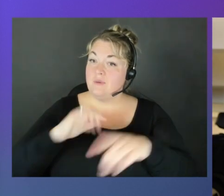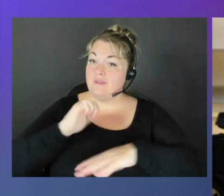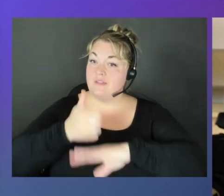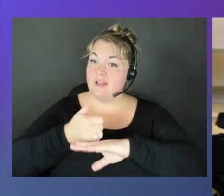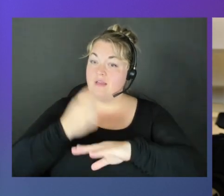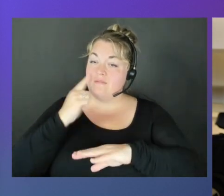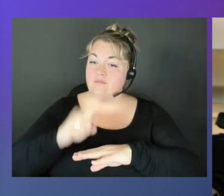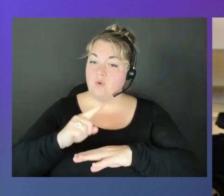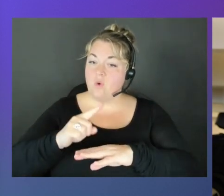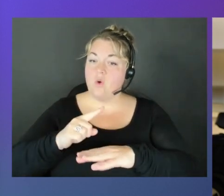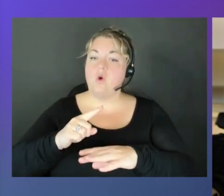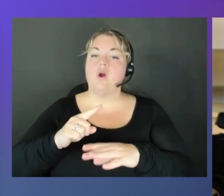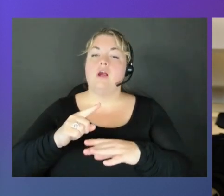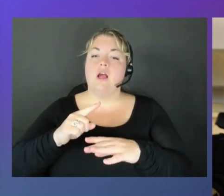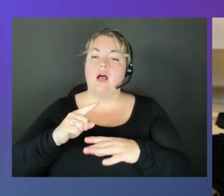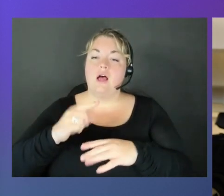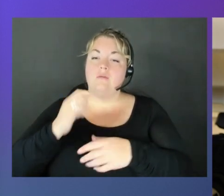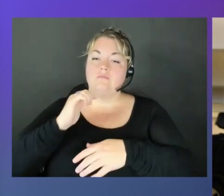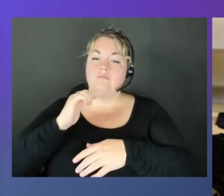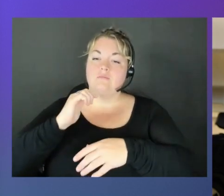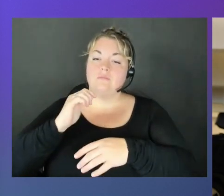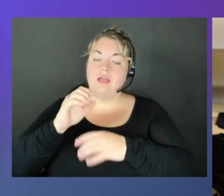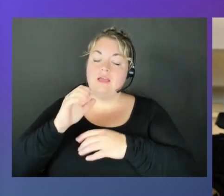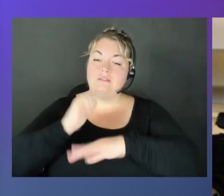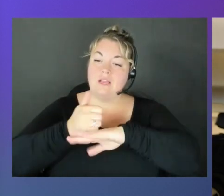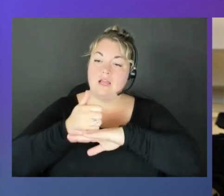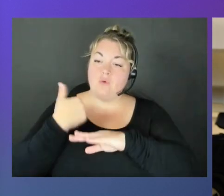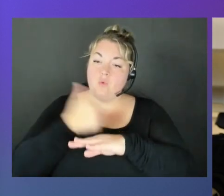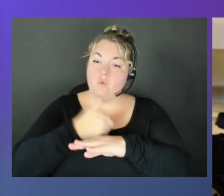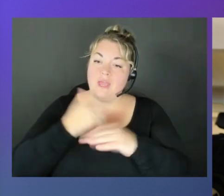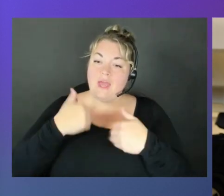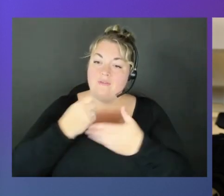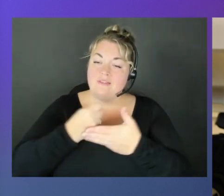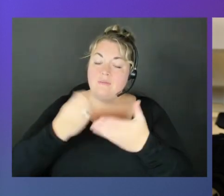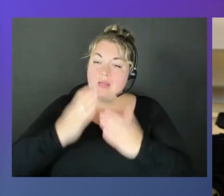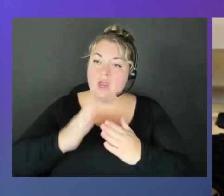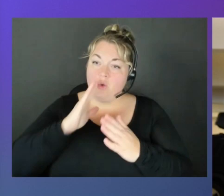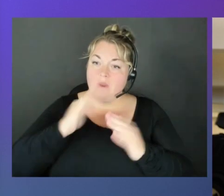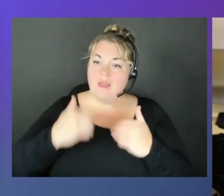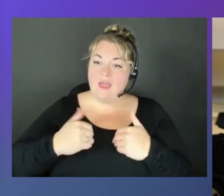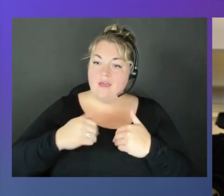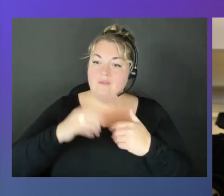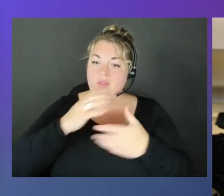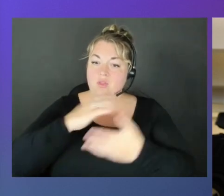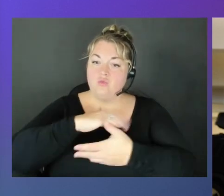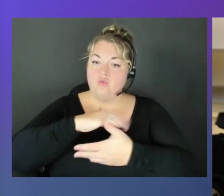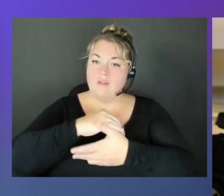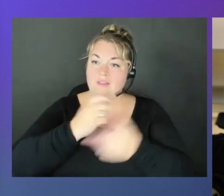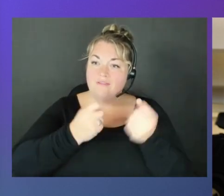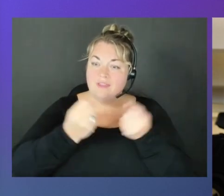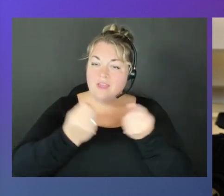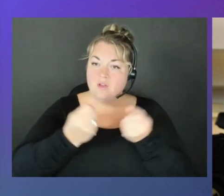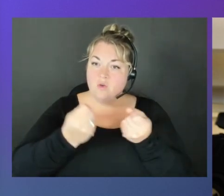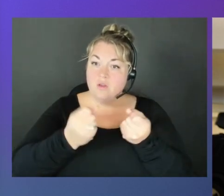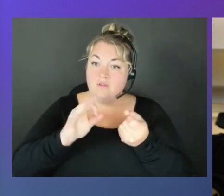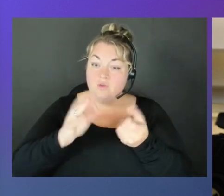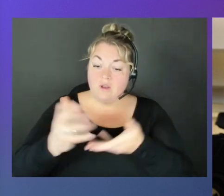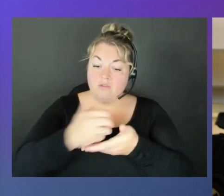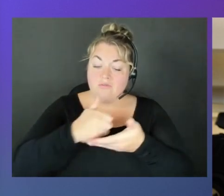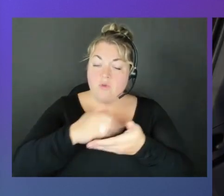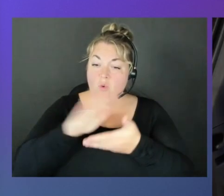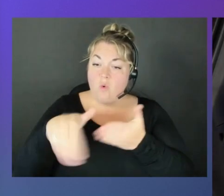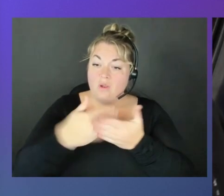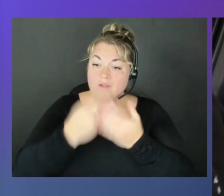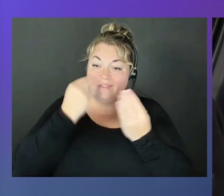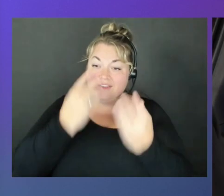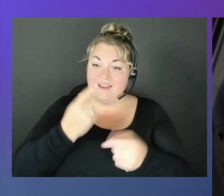automotive carmaker, a tier one supplier would actually have in the trunk of the vehicle. The idea is that you want to collect all of the data with high accuracy. So we have